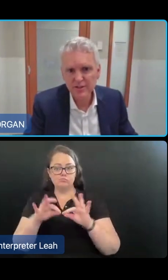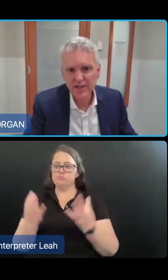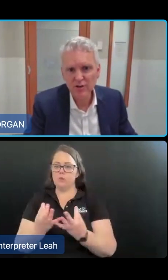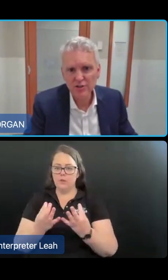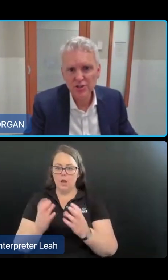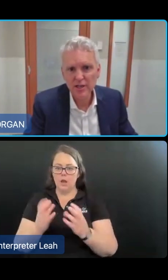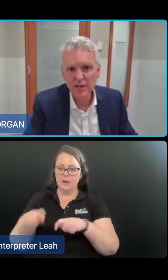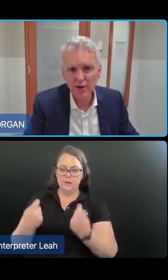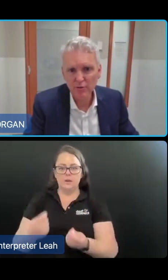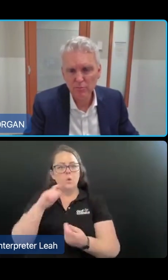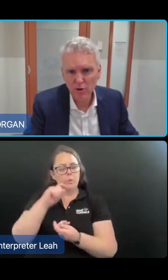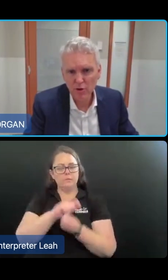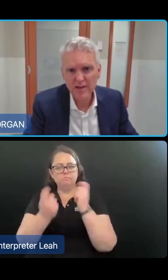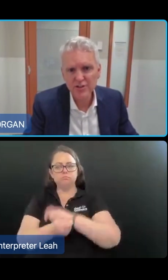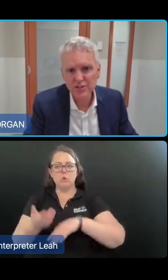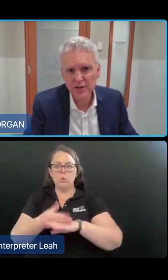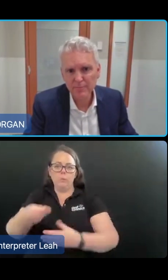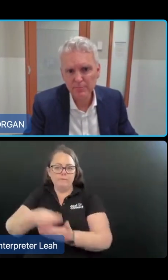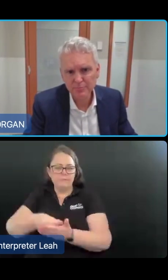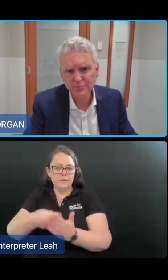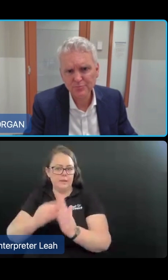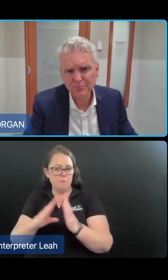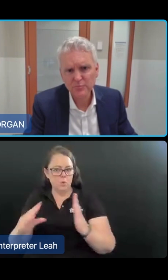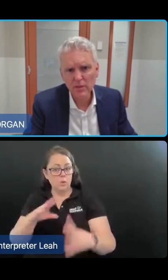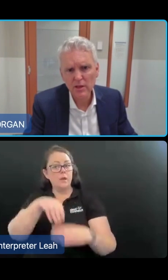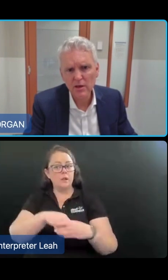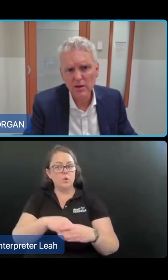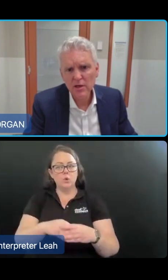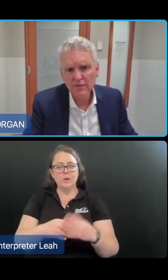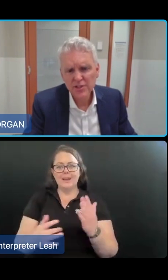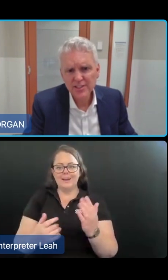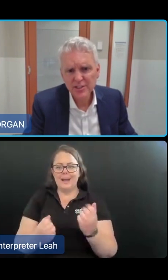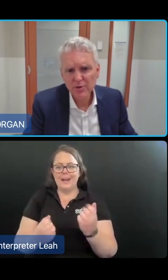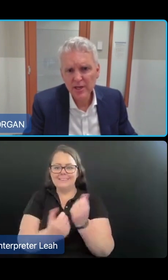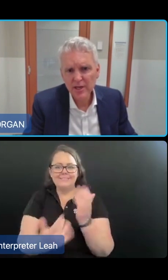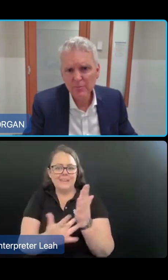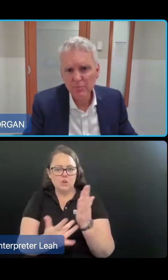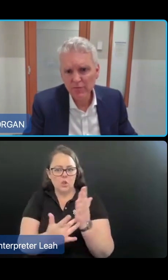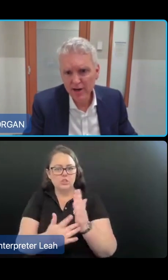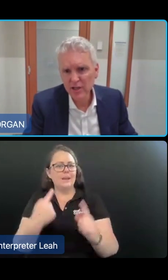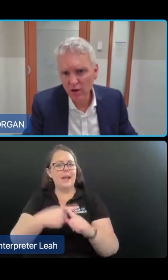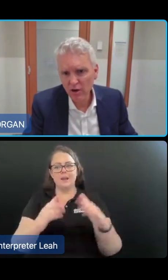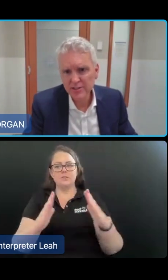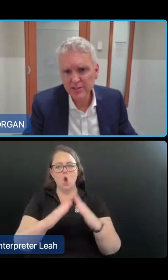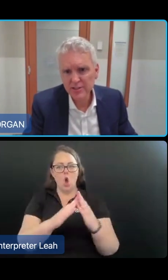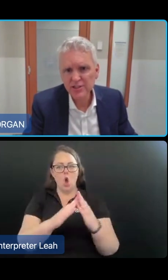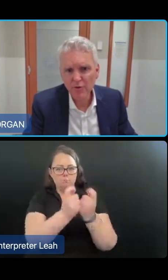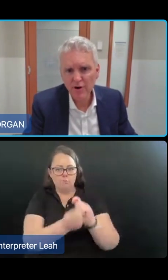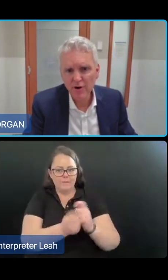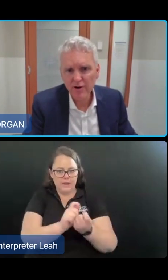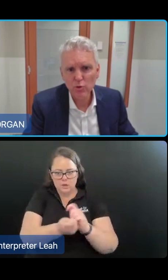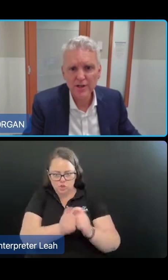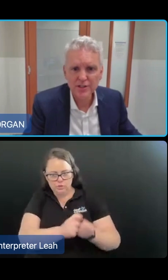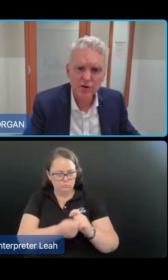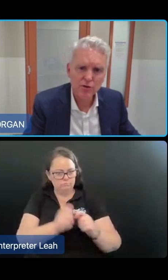a separate assistive technology and home modification scheme. For CHSP providers and clients, the existing